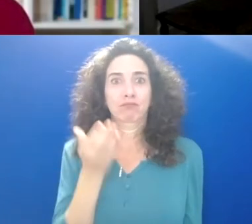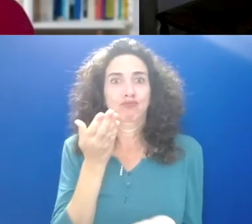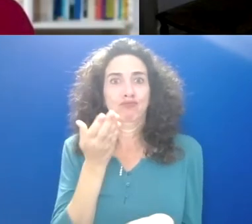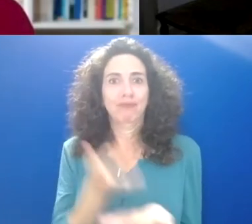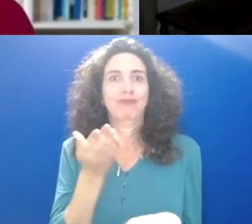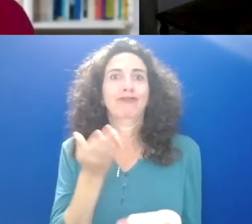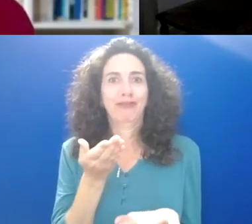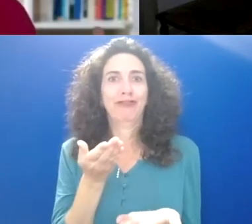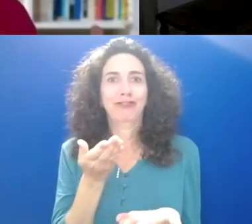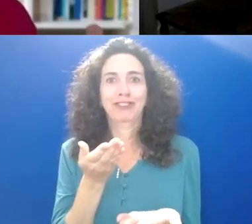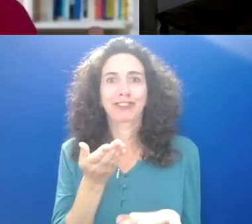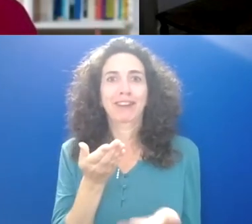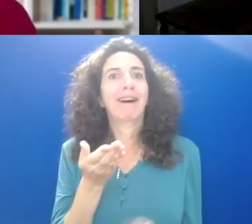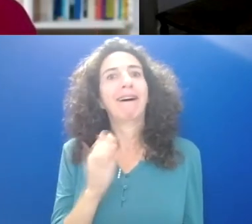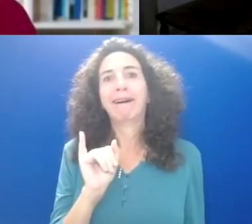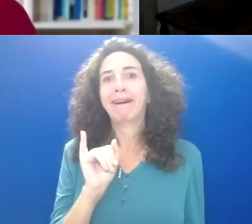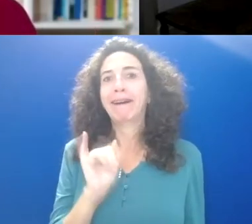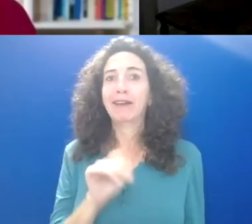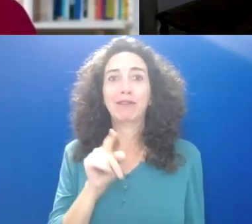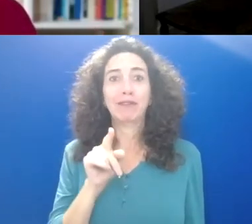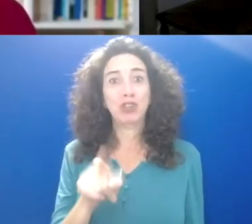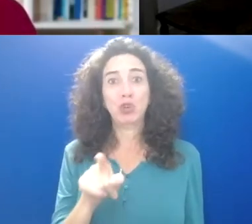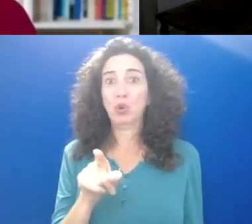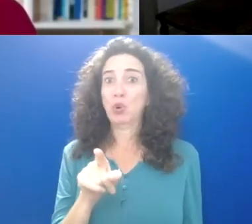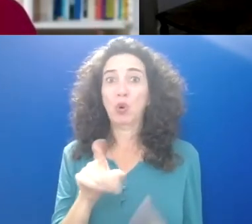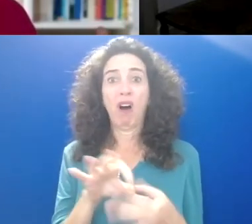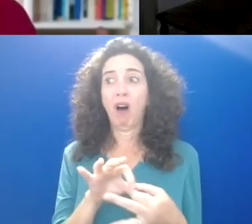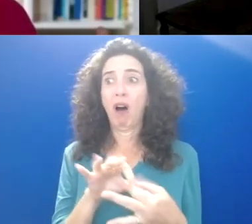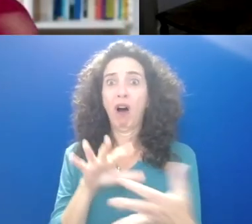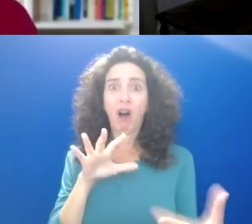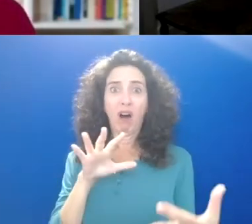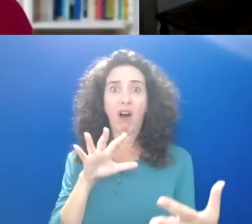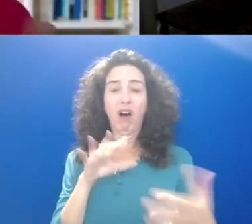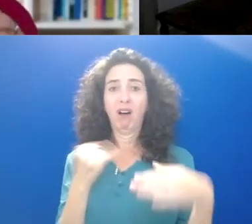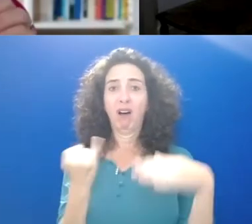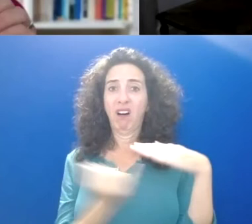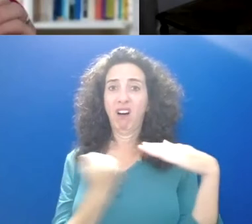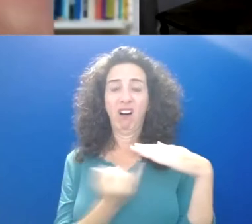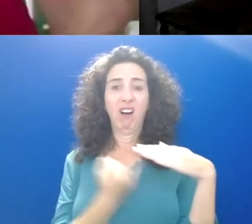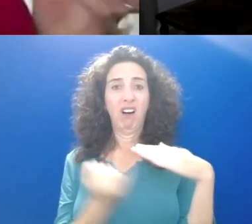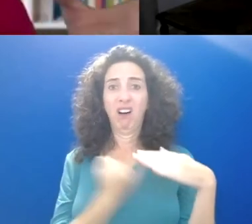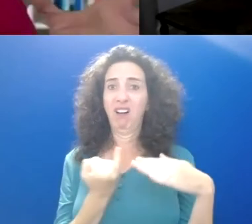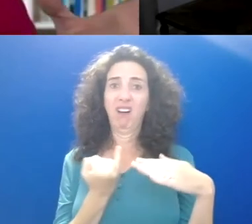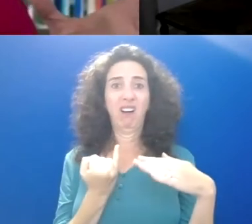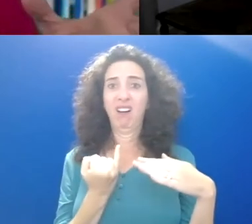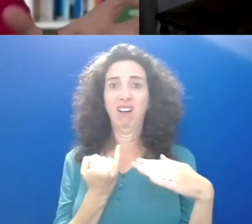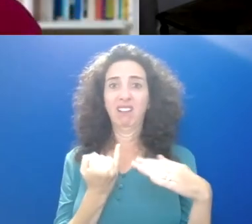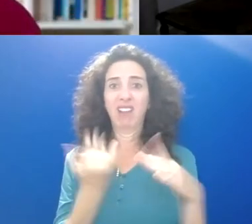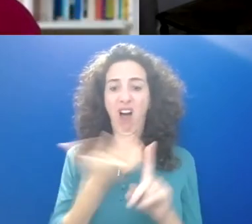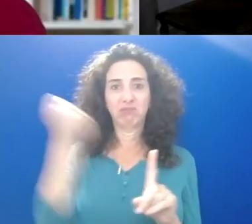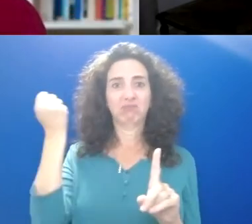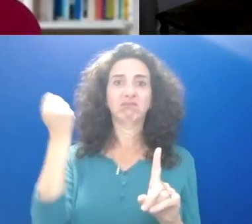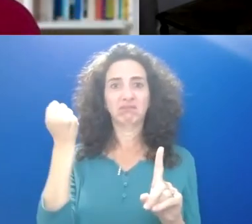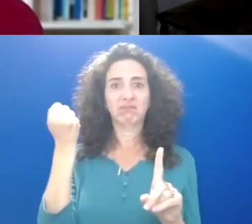of the sensory deprivation that, um, that we have all experienced the kind of the, the social deprivation